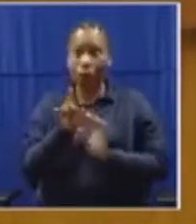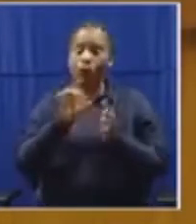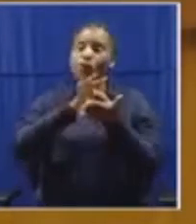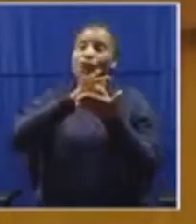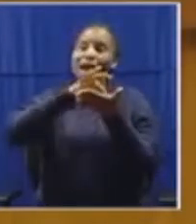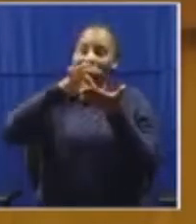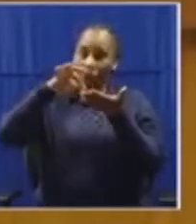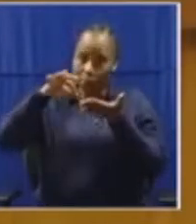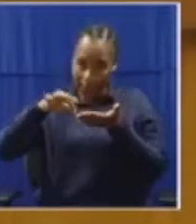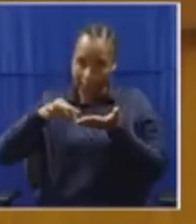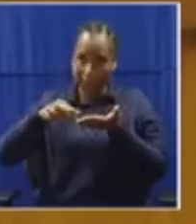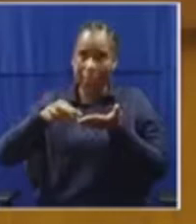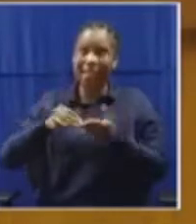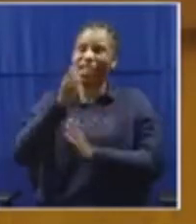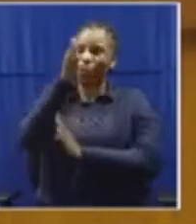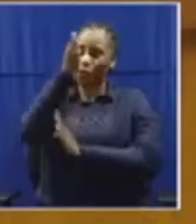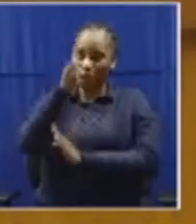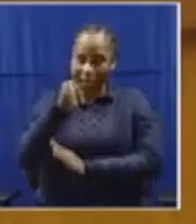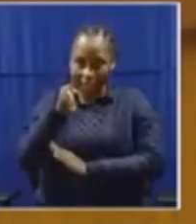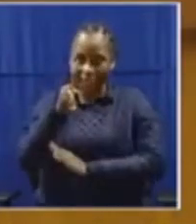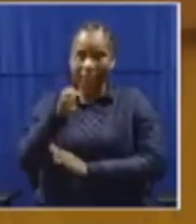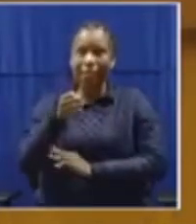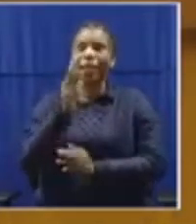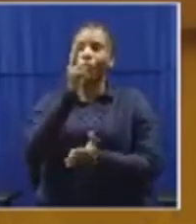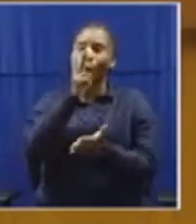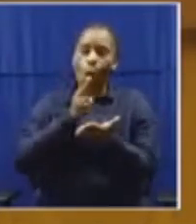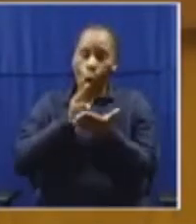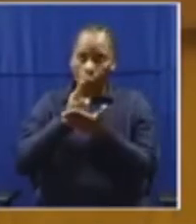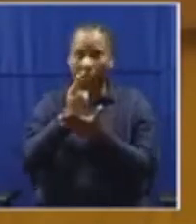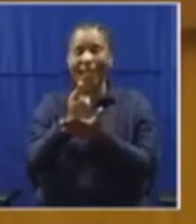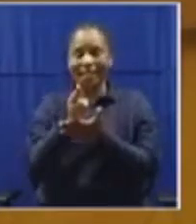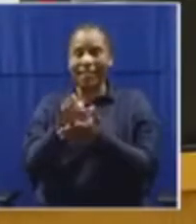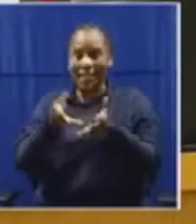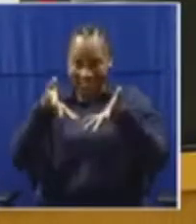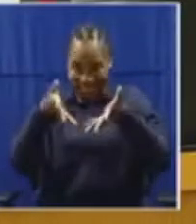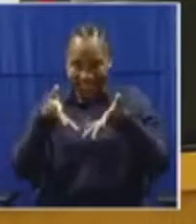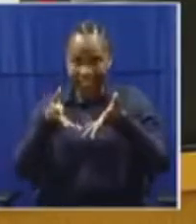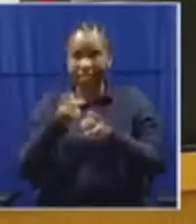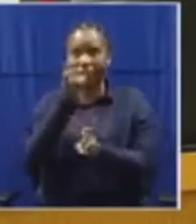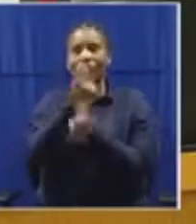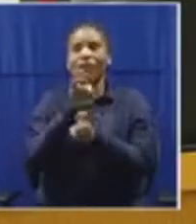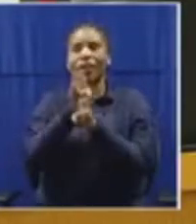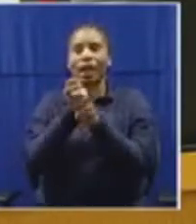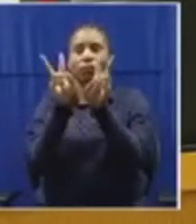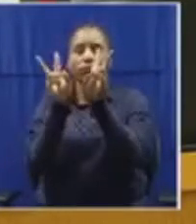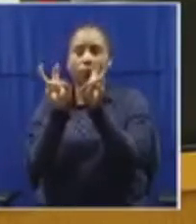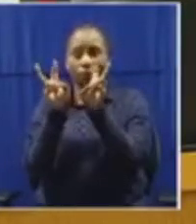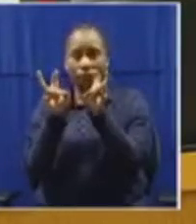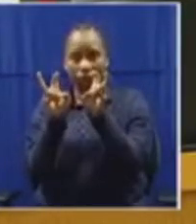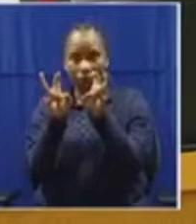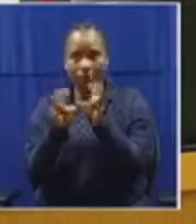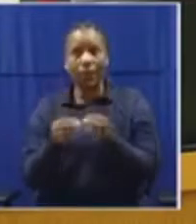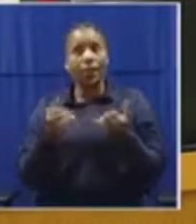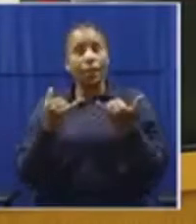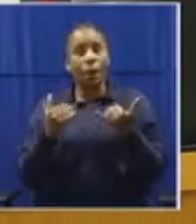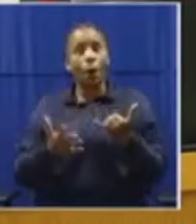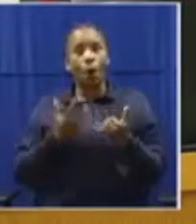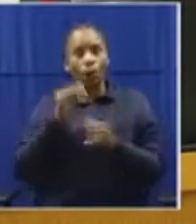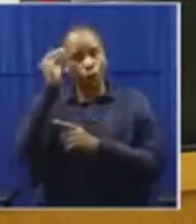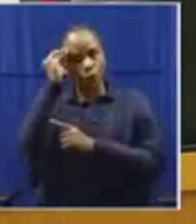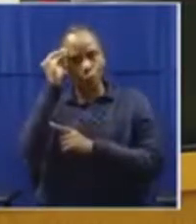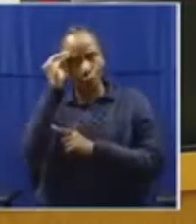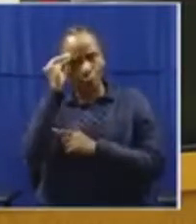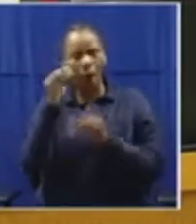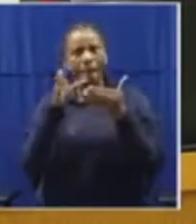of being straight and being honest indeed, even on this very difficult matter. Now, you want to know how many